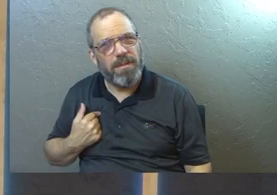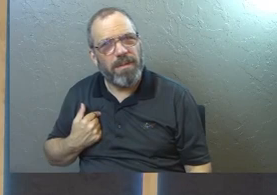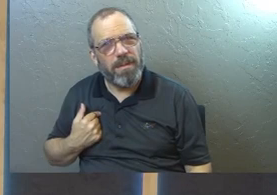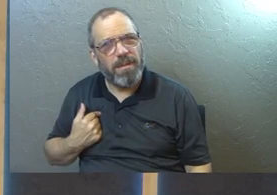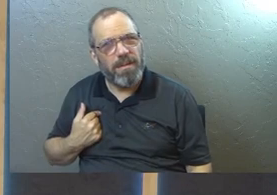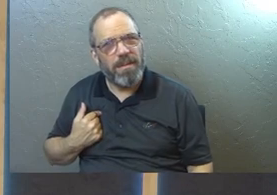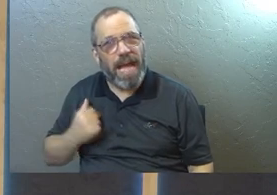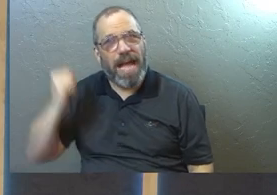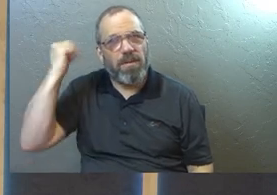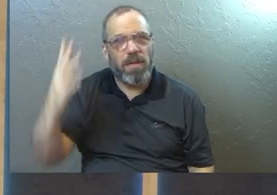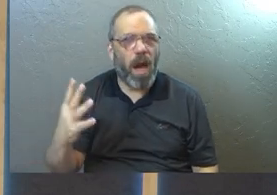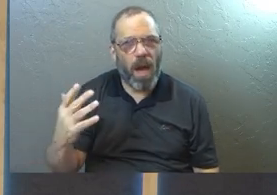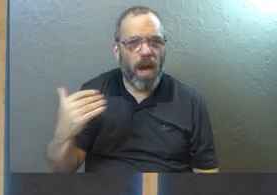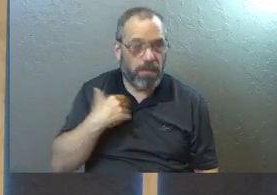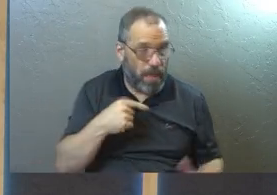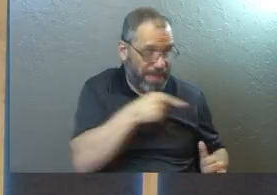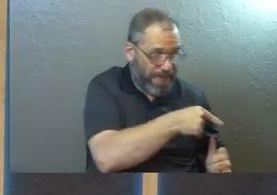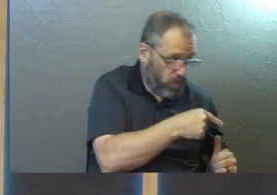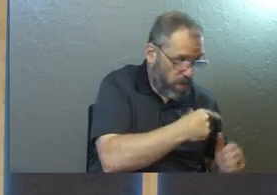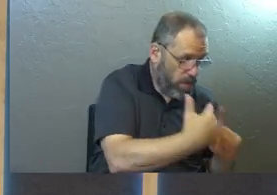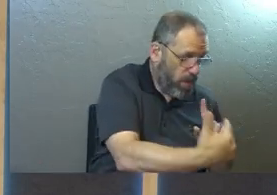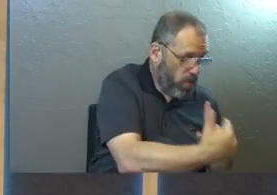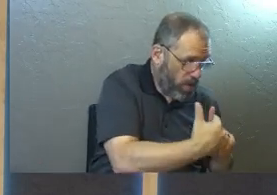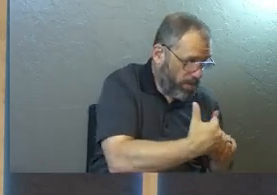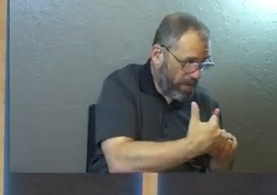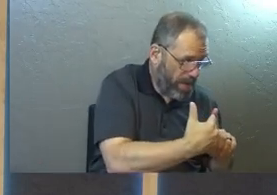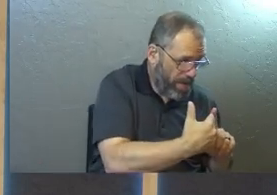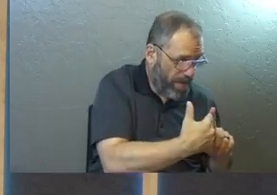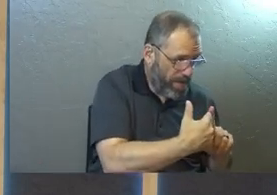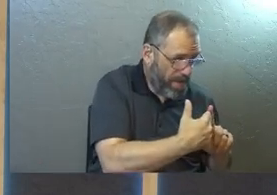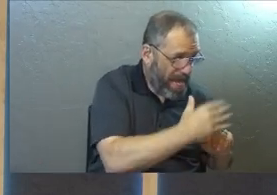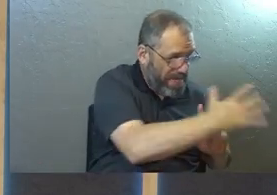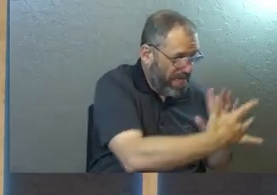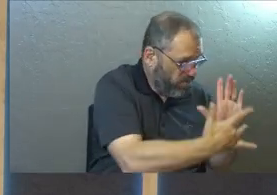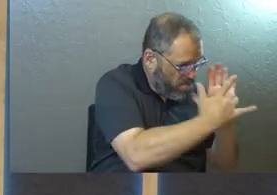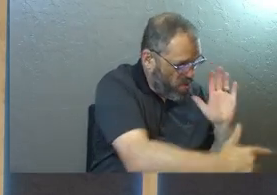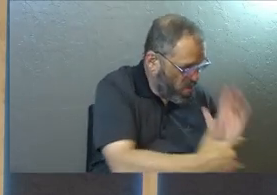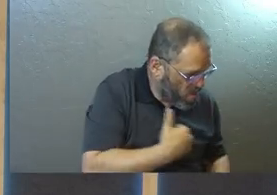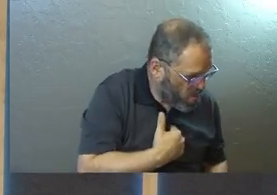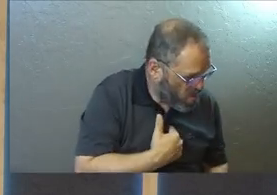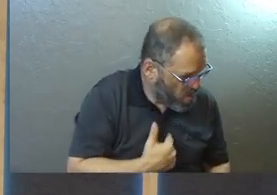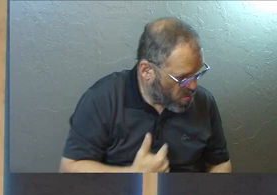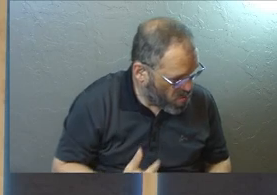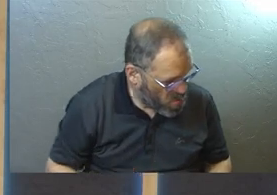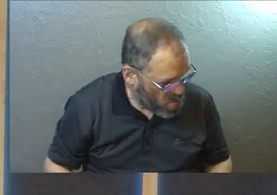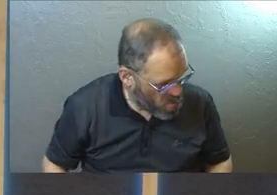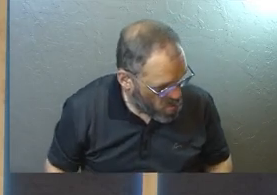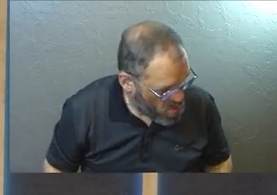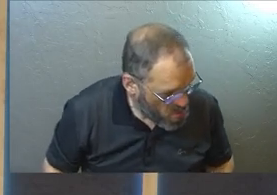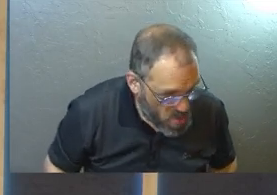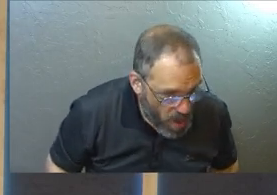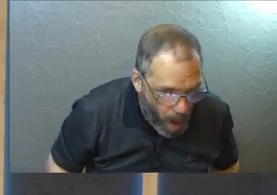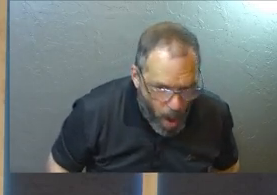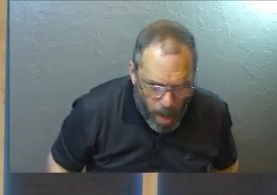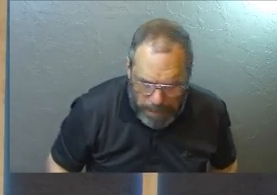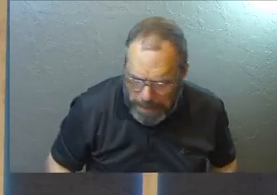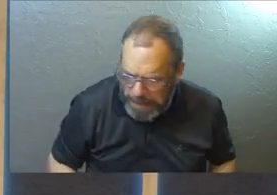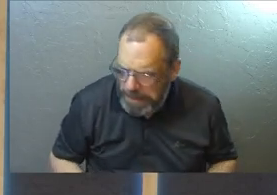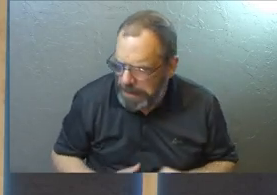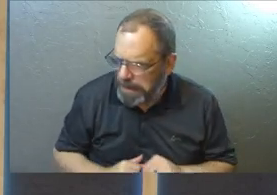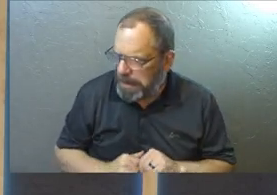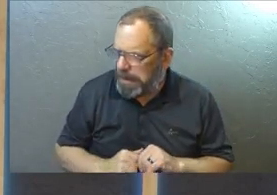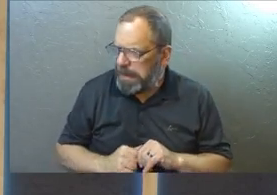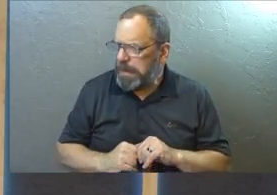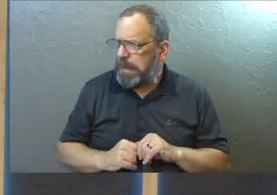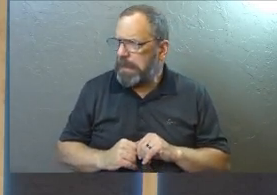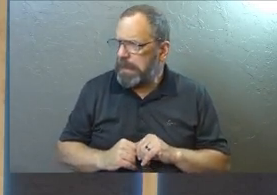And God reminded me of the first one and his cruelty toward me. That guy's cruelty toward me. And then he reminded me of the second one and